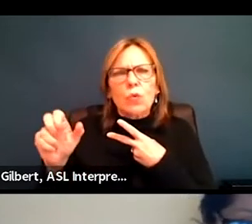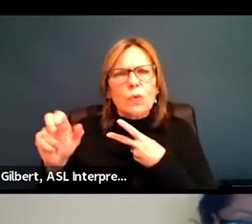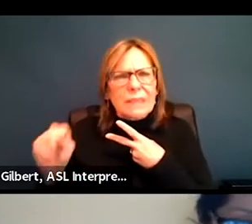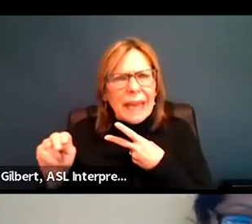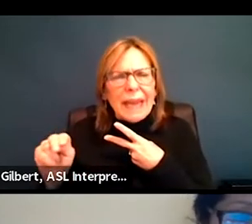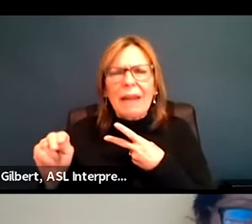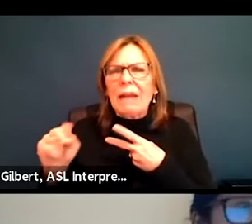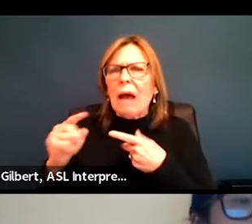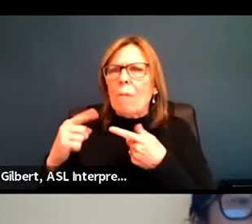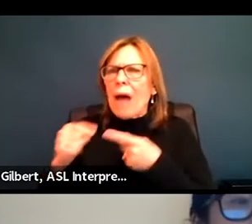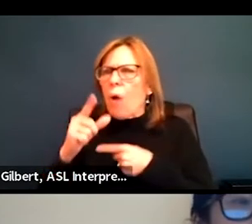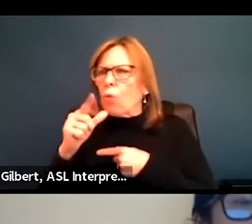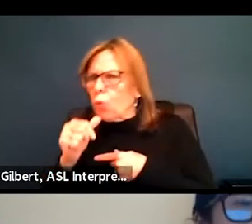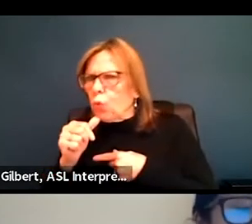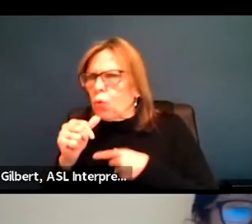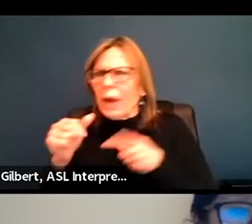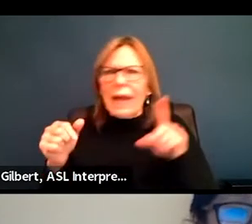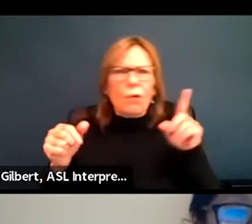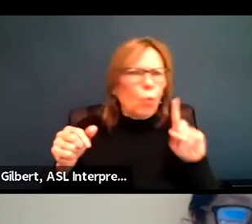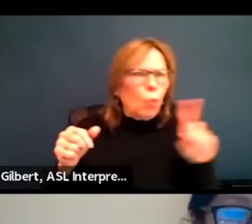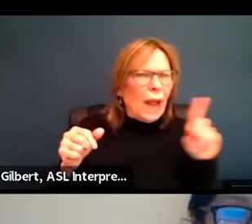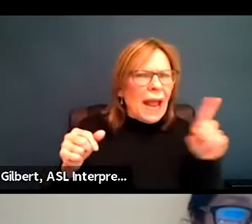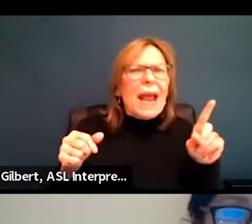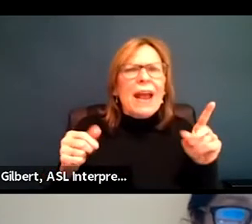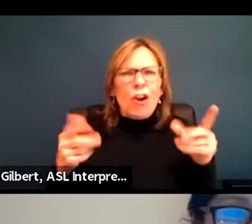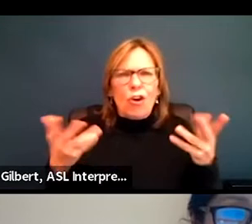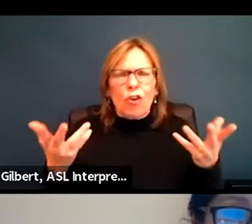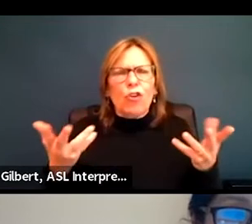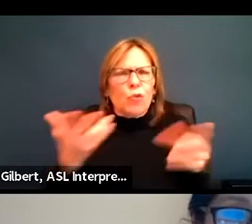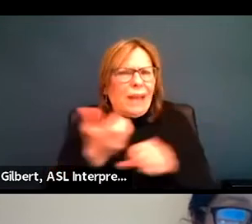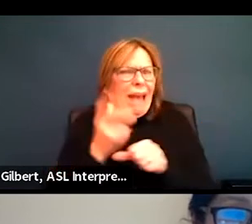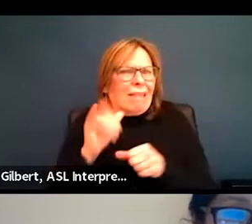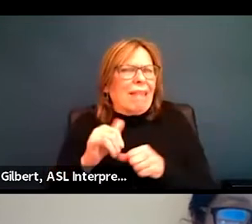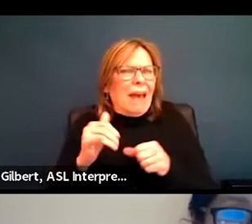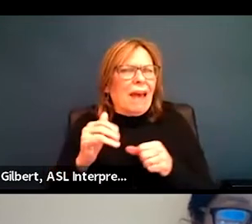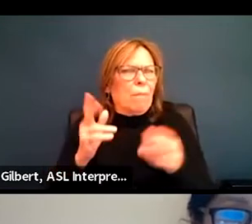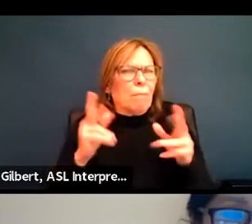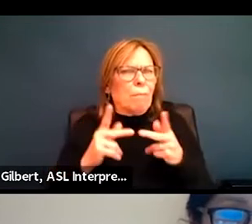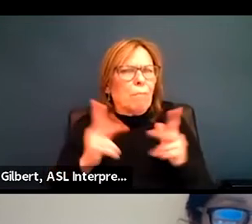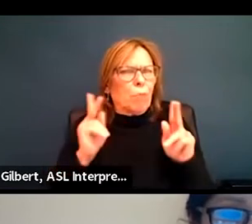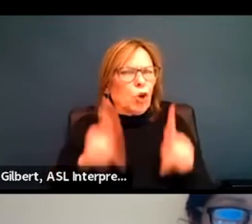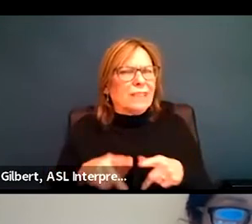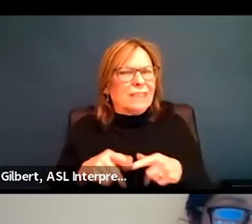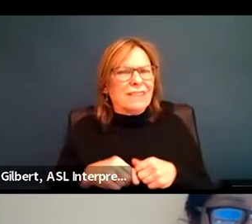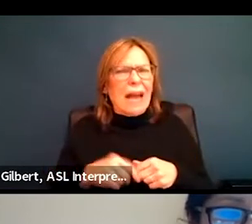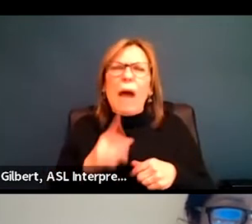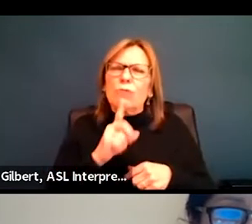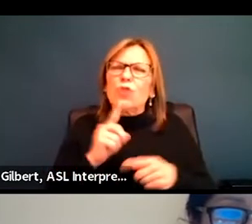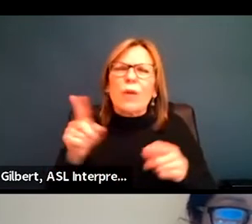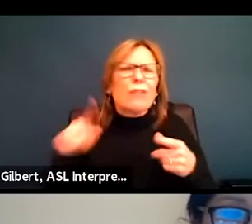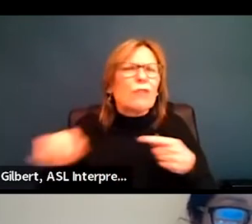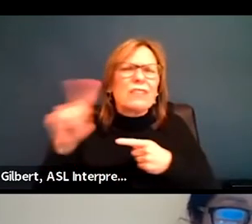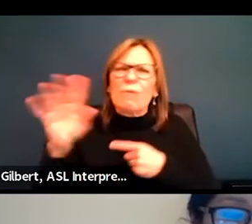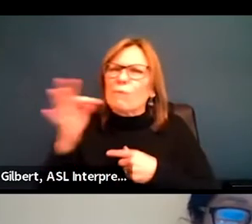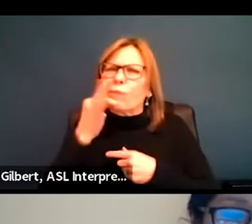where, and how to get the person. I mean, I'm sure there are people out there who are really smart about this.